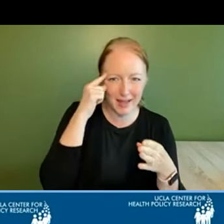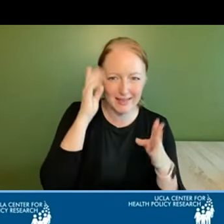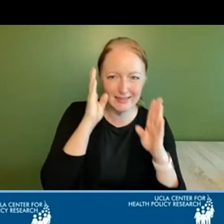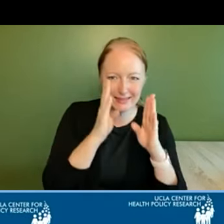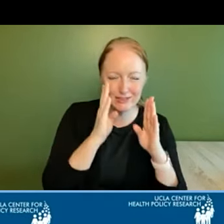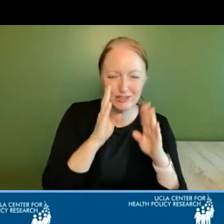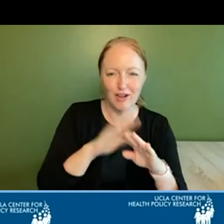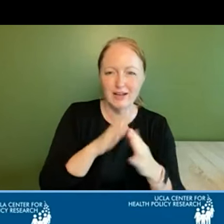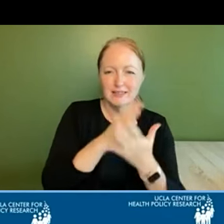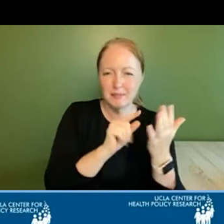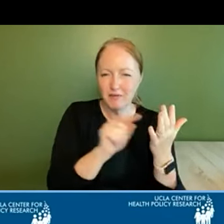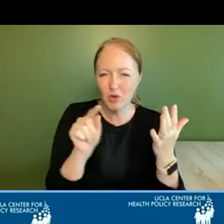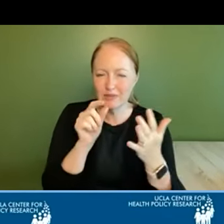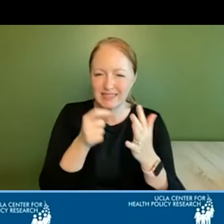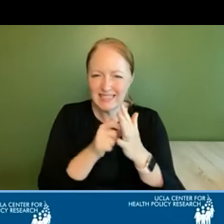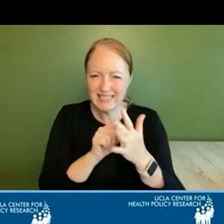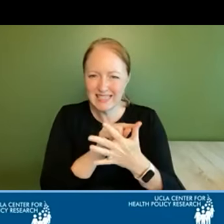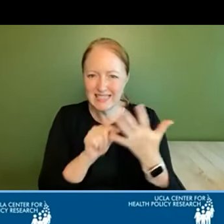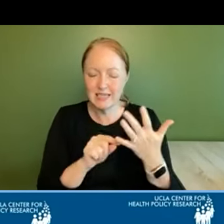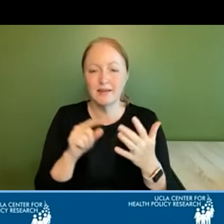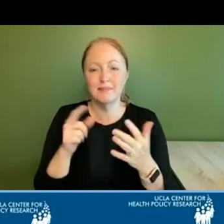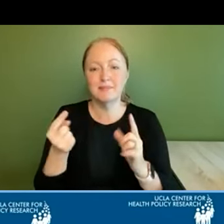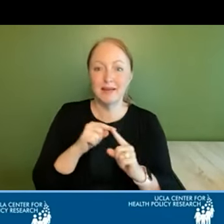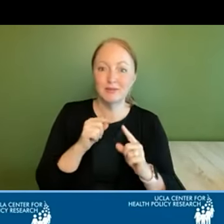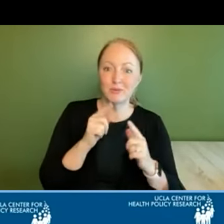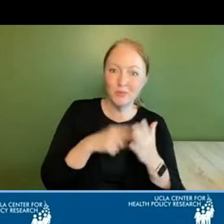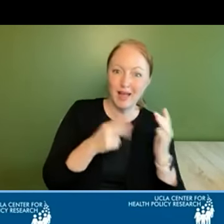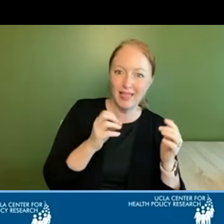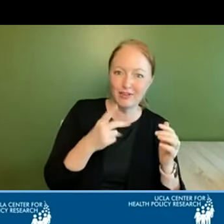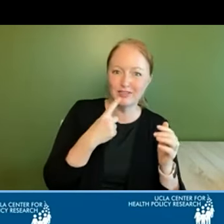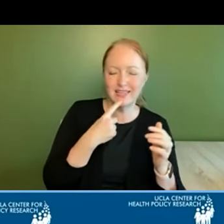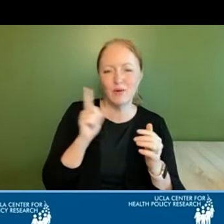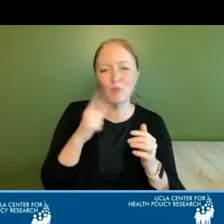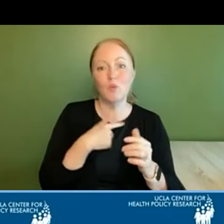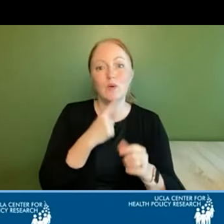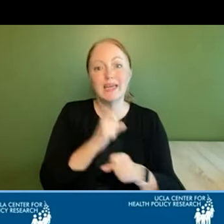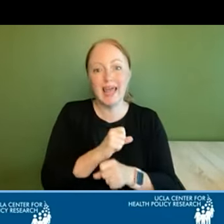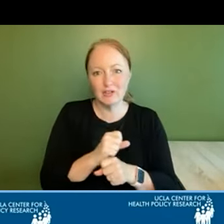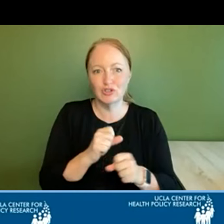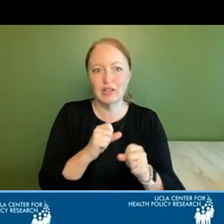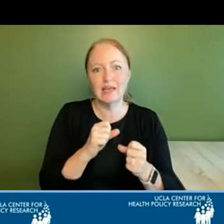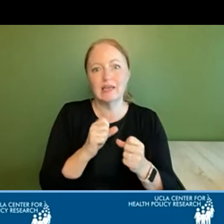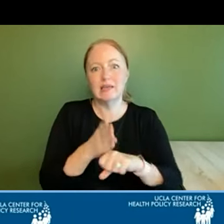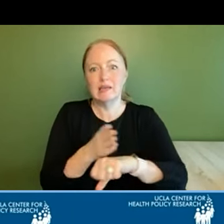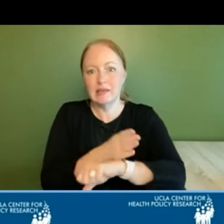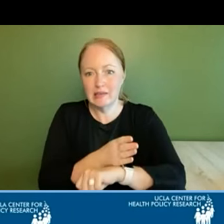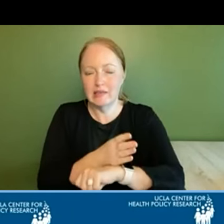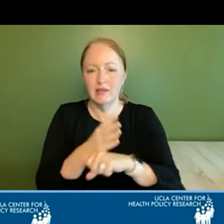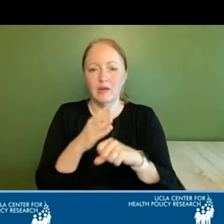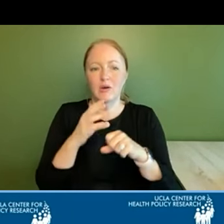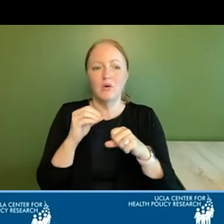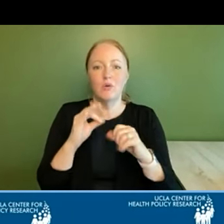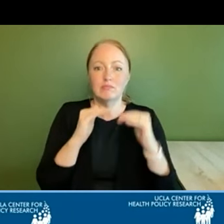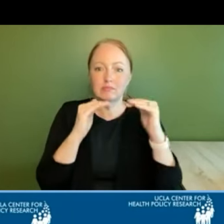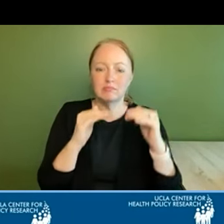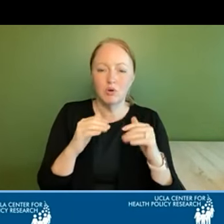on some of those key things back to heather's point of where we can actually move the needle and or think there's